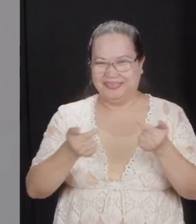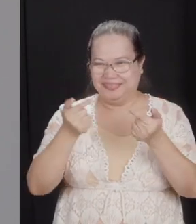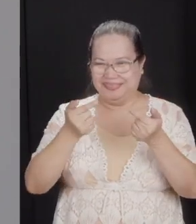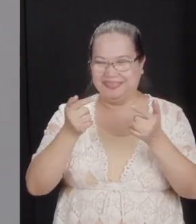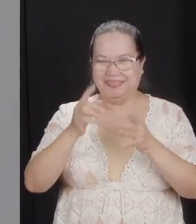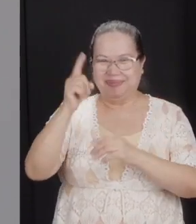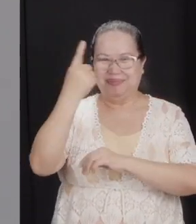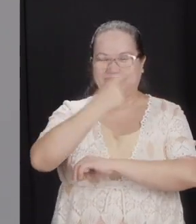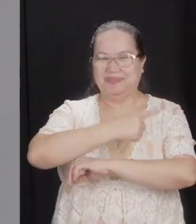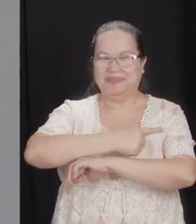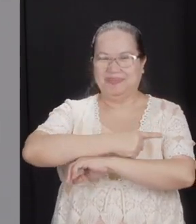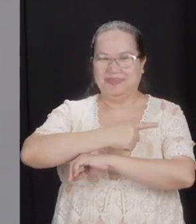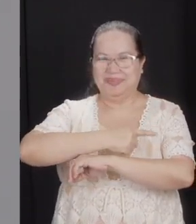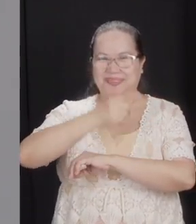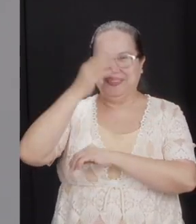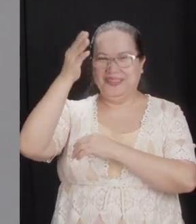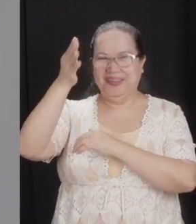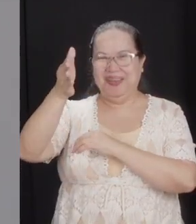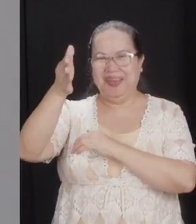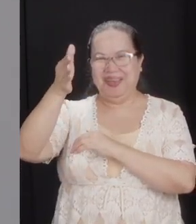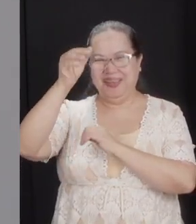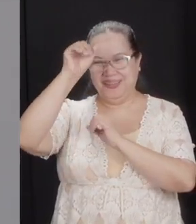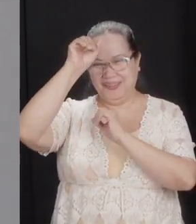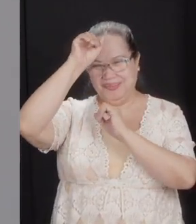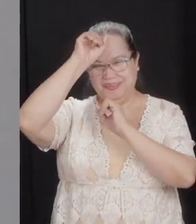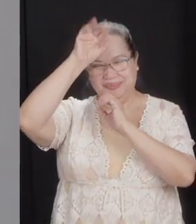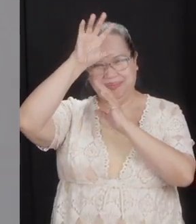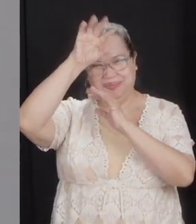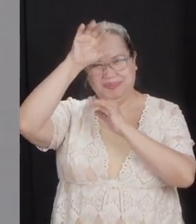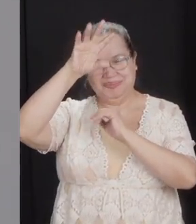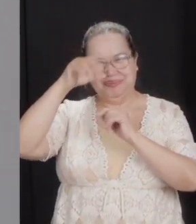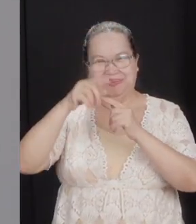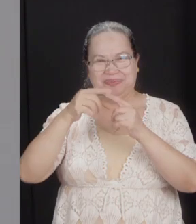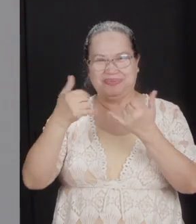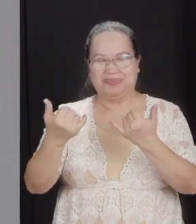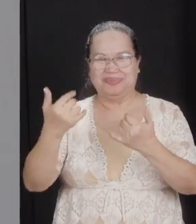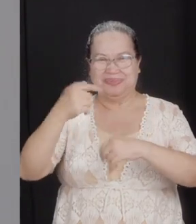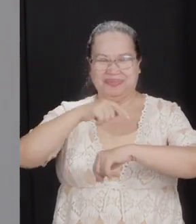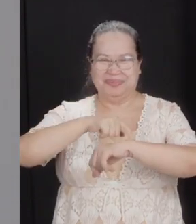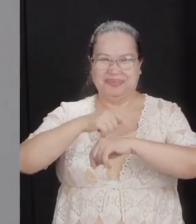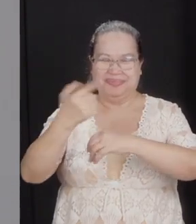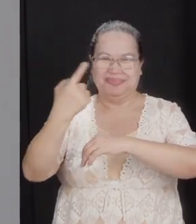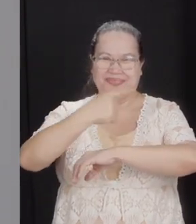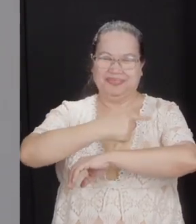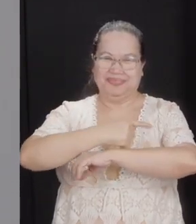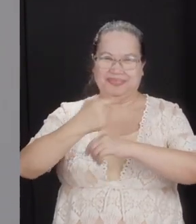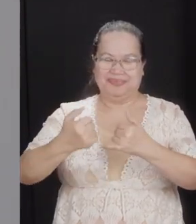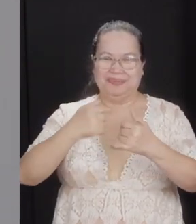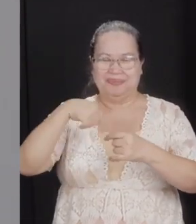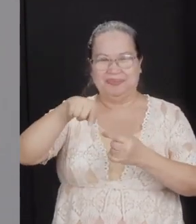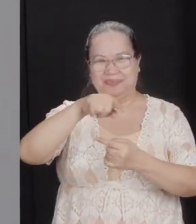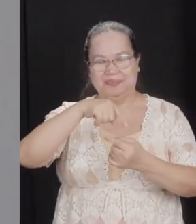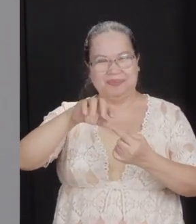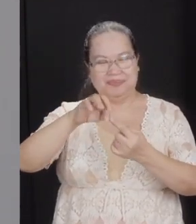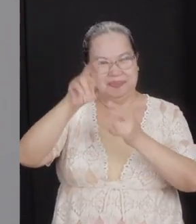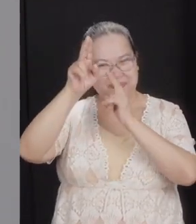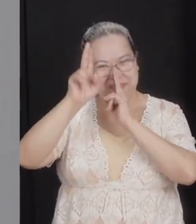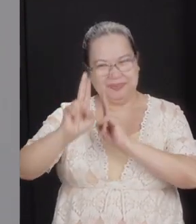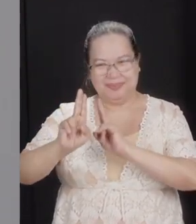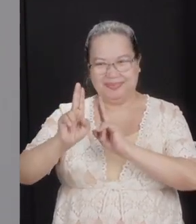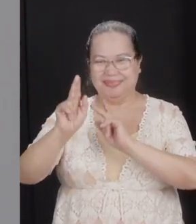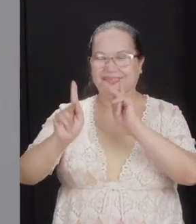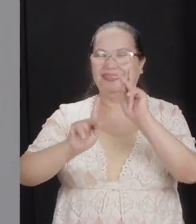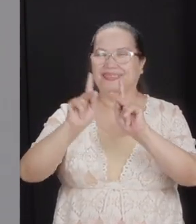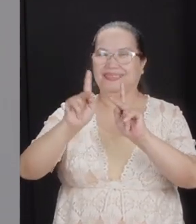One day I'll be a grandparent, too. And it's a joyful time today. It's a special day today, because we honor those people